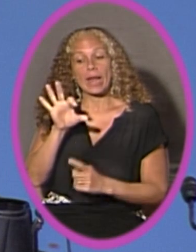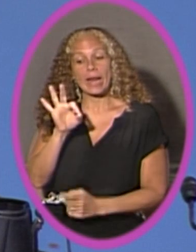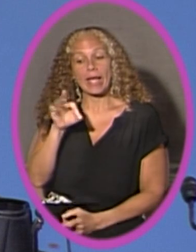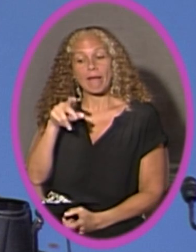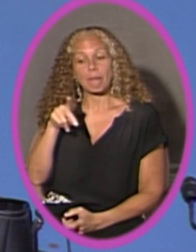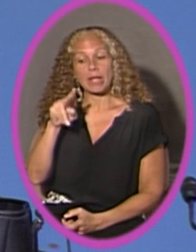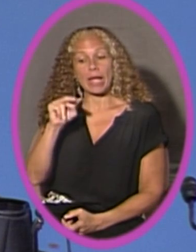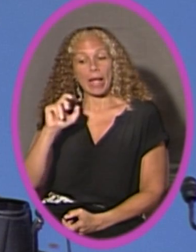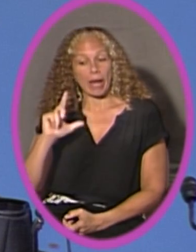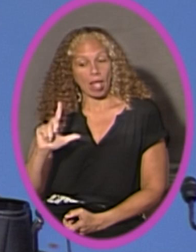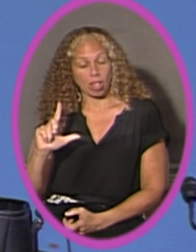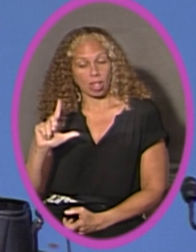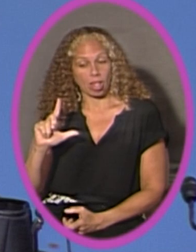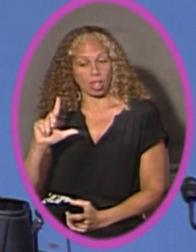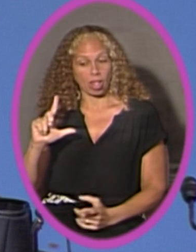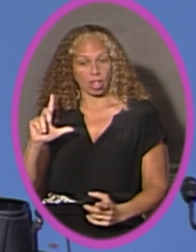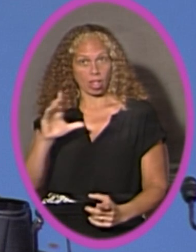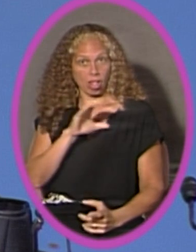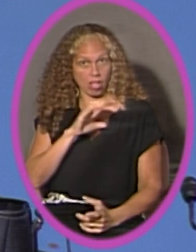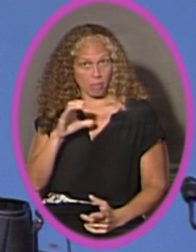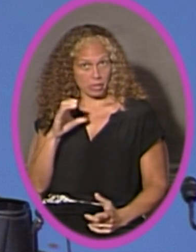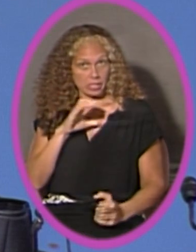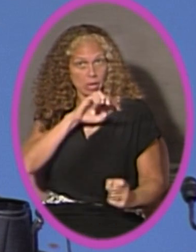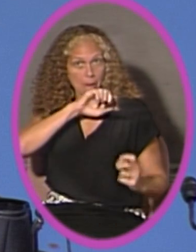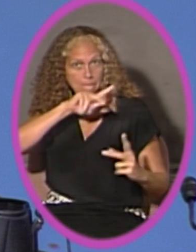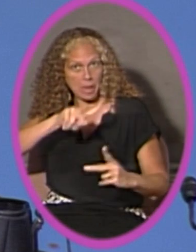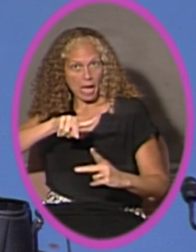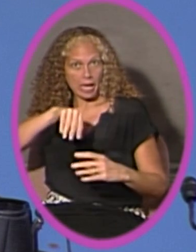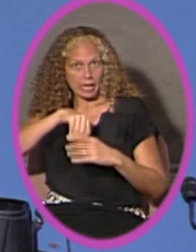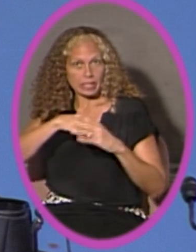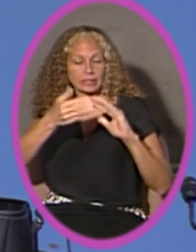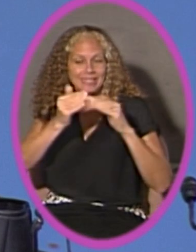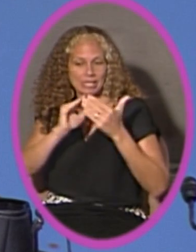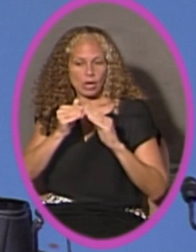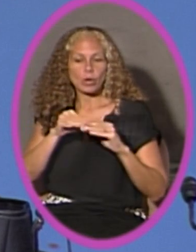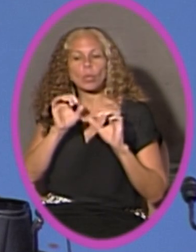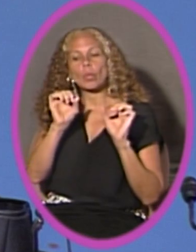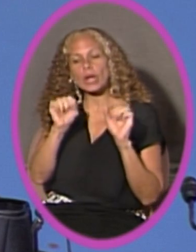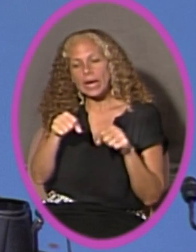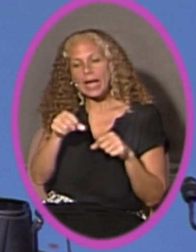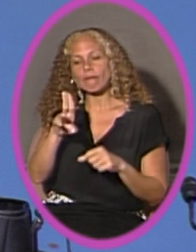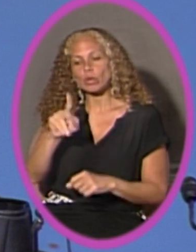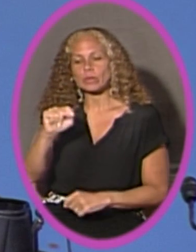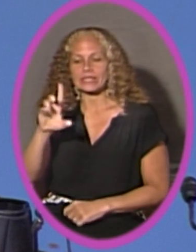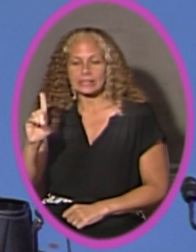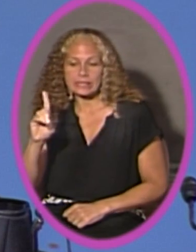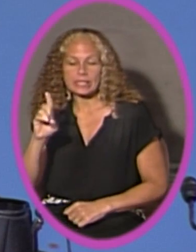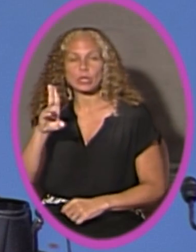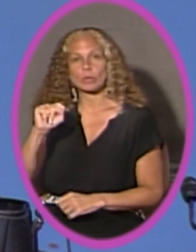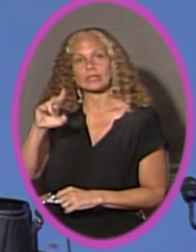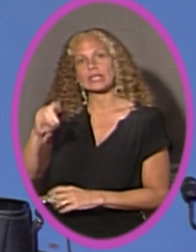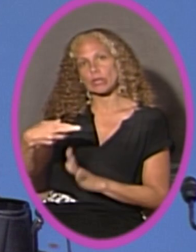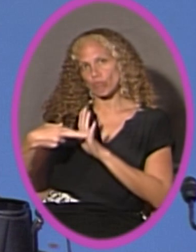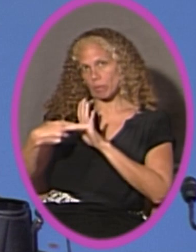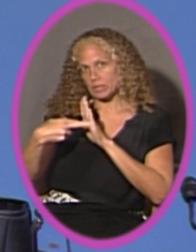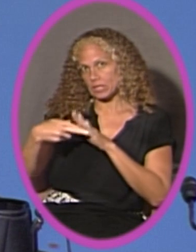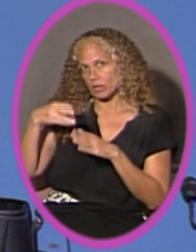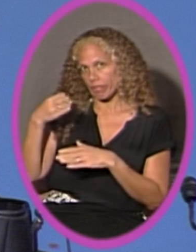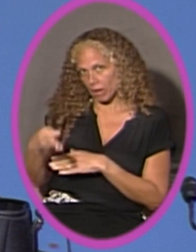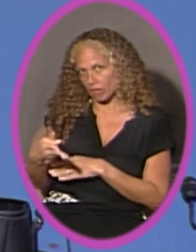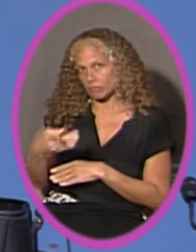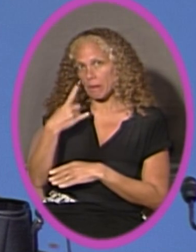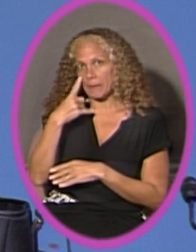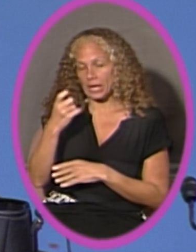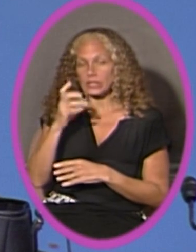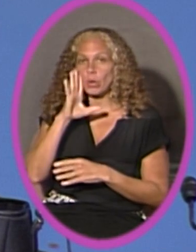commission, when they come back in town that we're able to have the UTD and the UTD representation there because